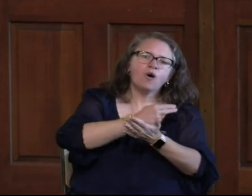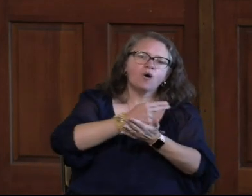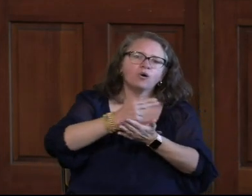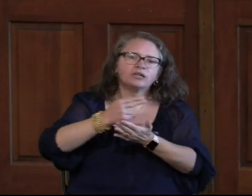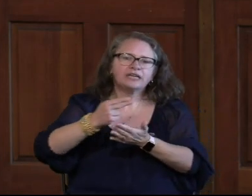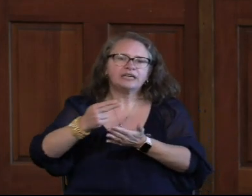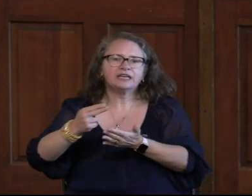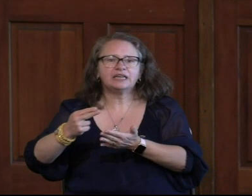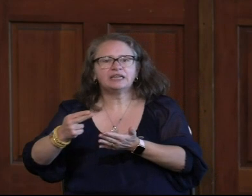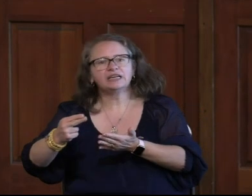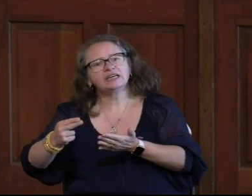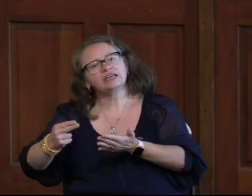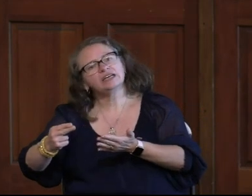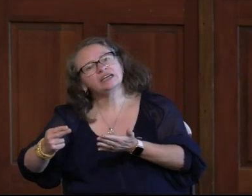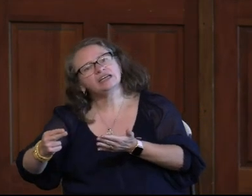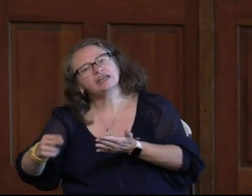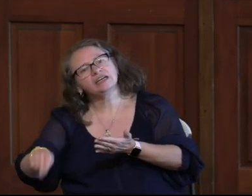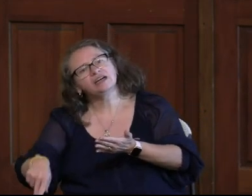Holy.